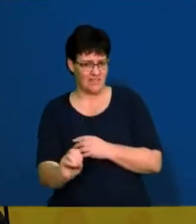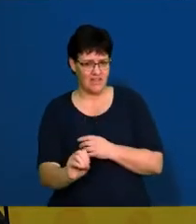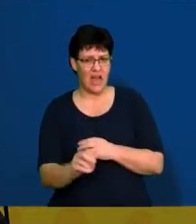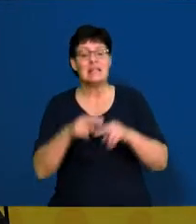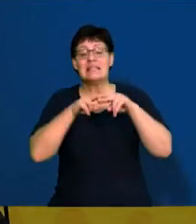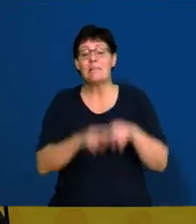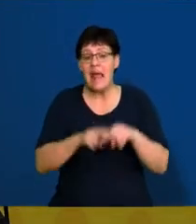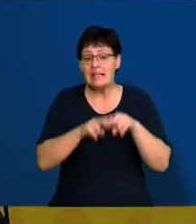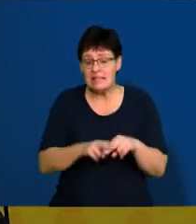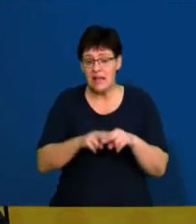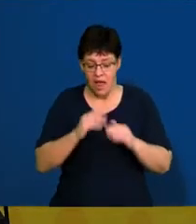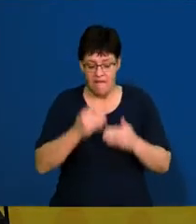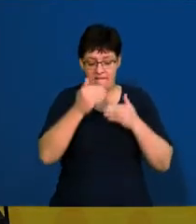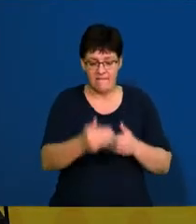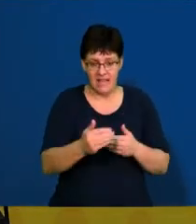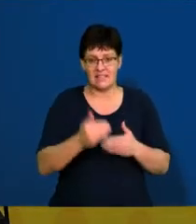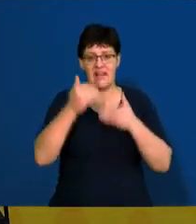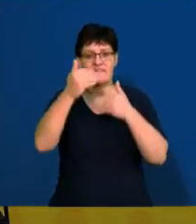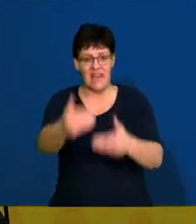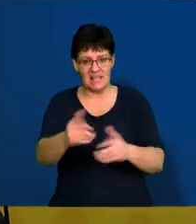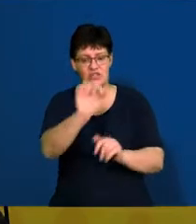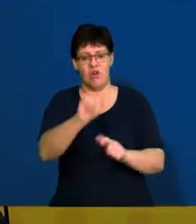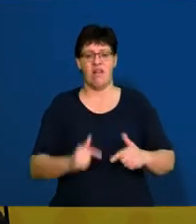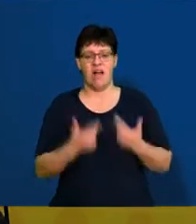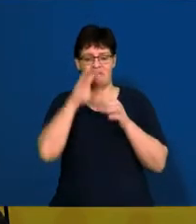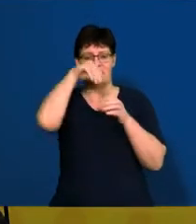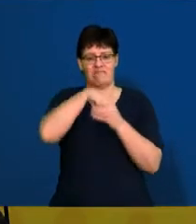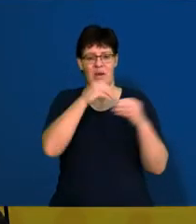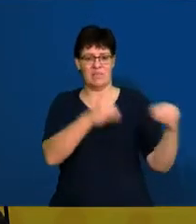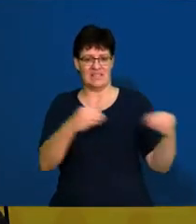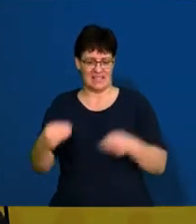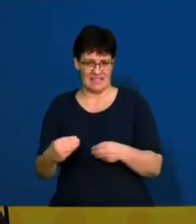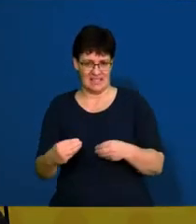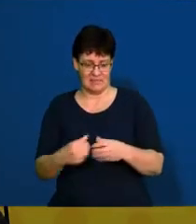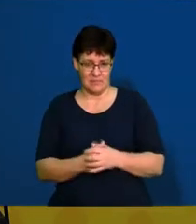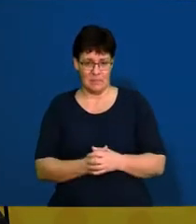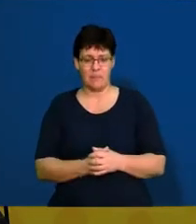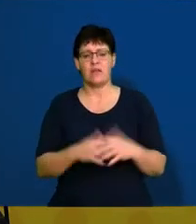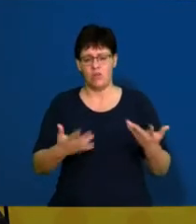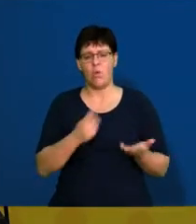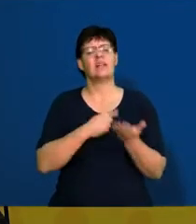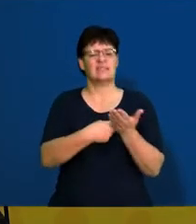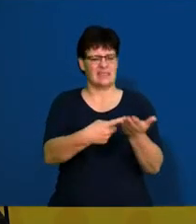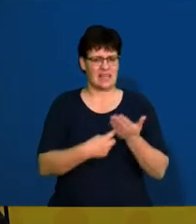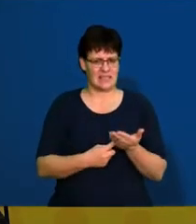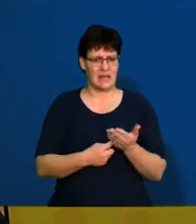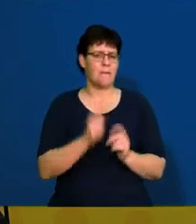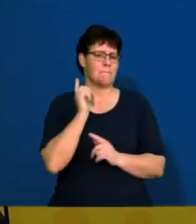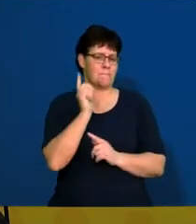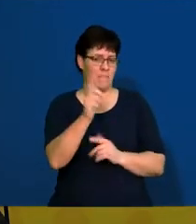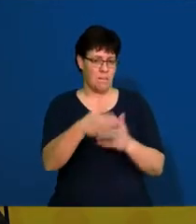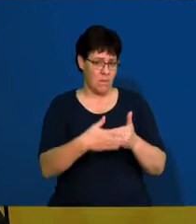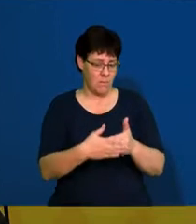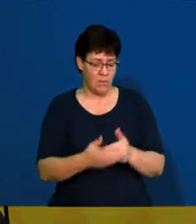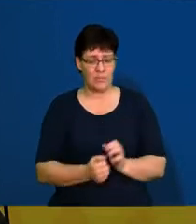what phase of the business life the business is actually in. But we'll discuss that a little bit more further on.